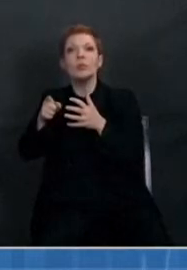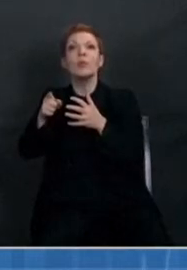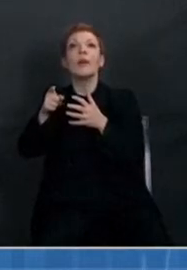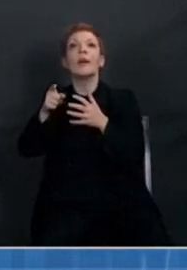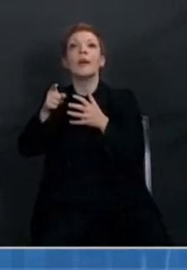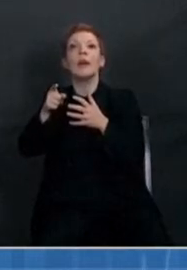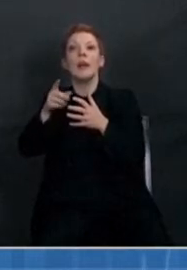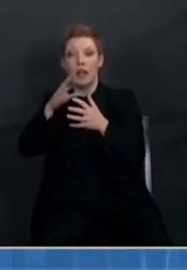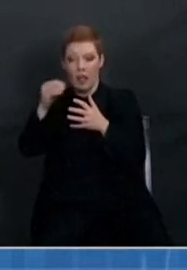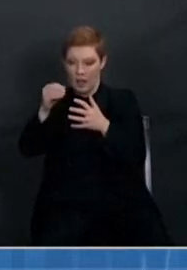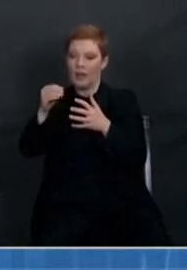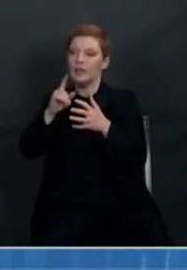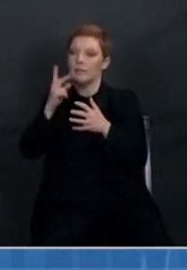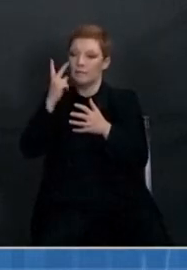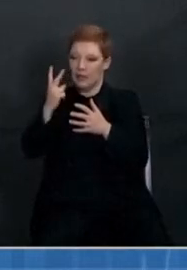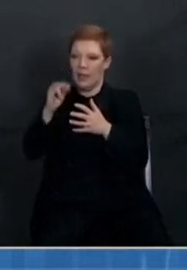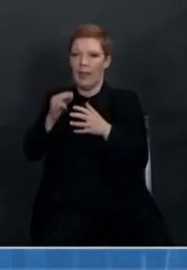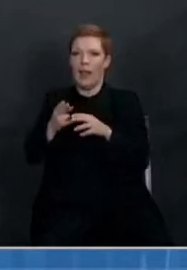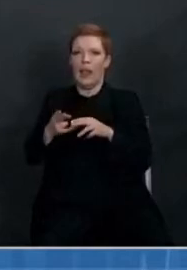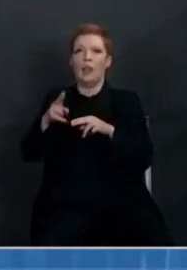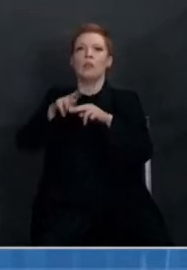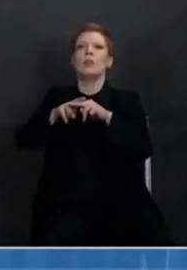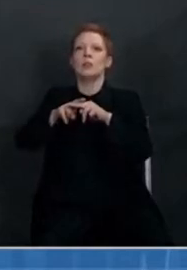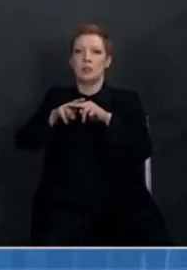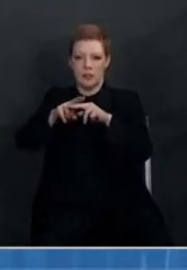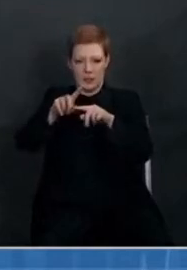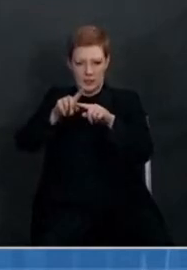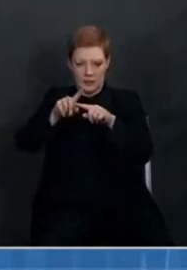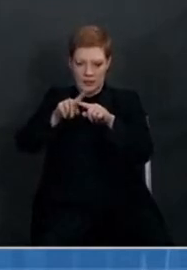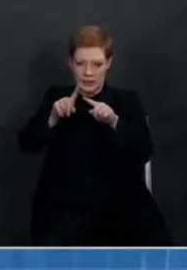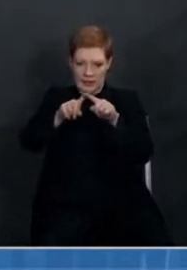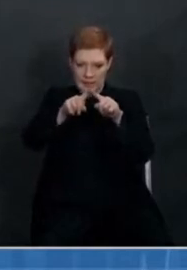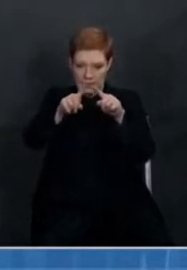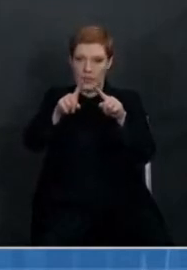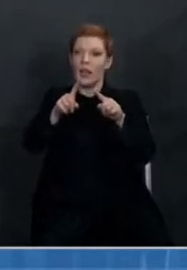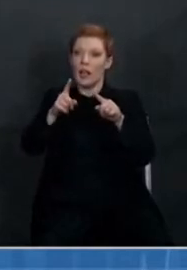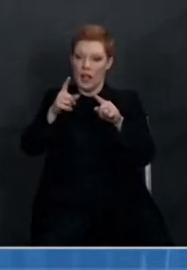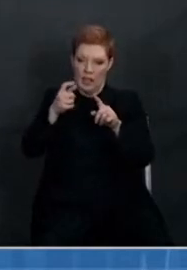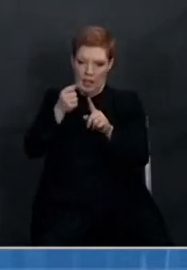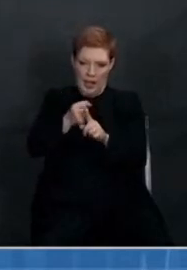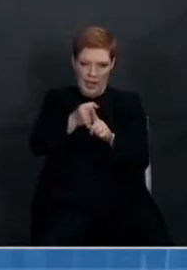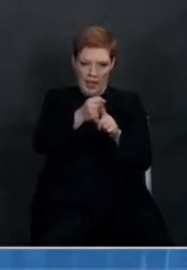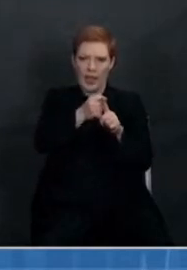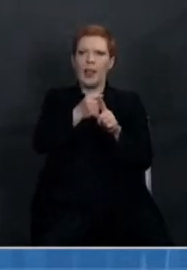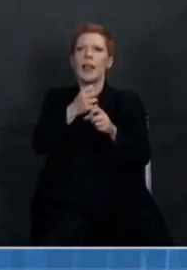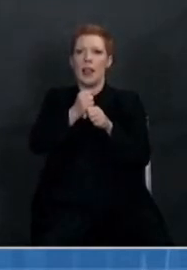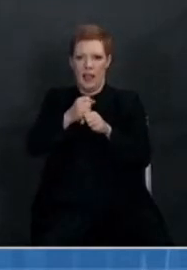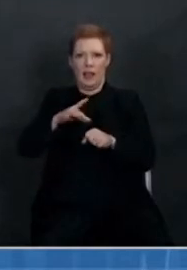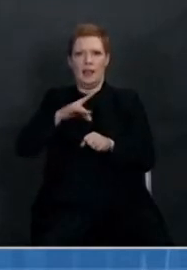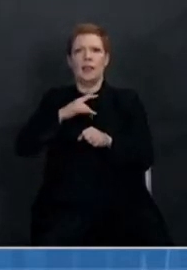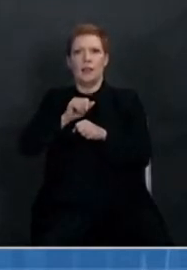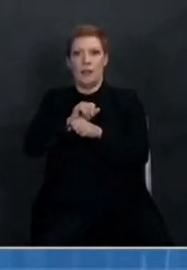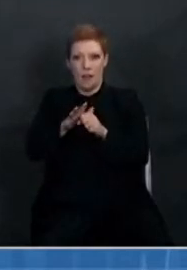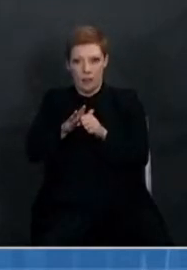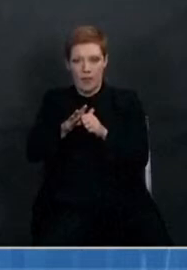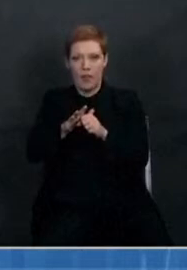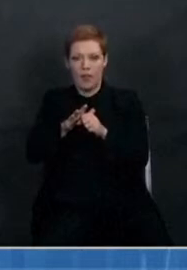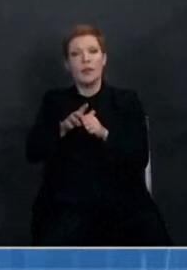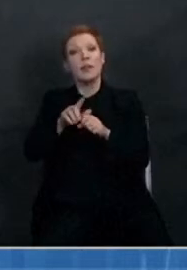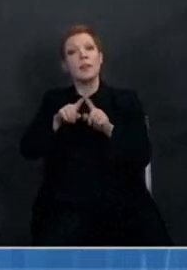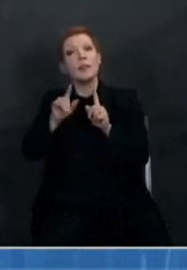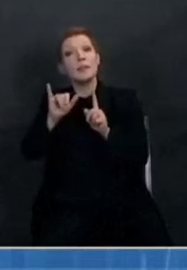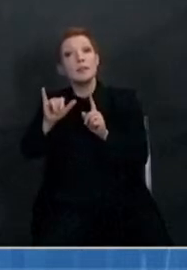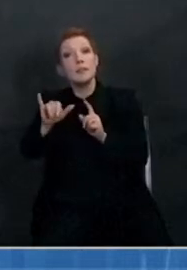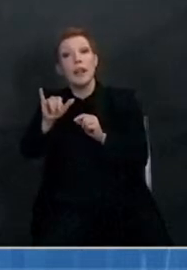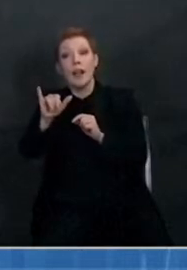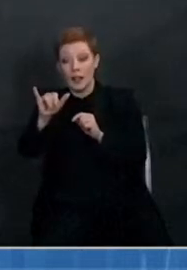following the increase in cases we've seen among white Americans since the fall. But just a couple of caveats to that conclusion. So the higher rates